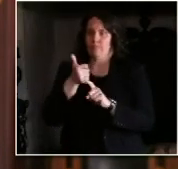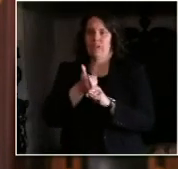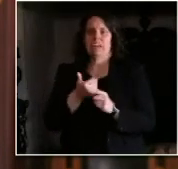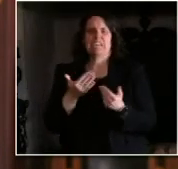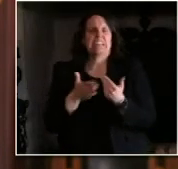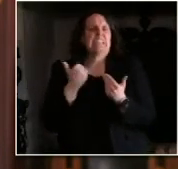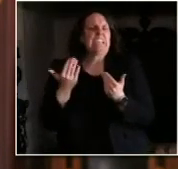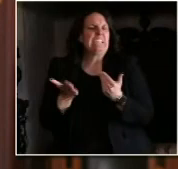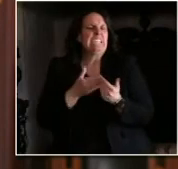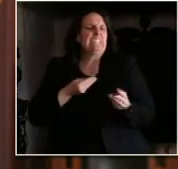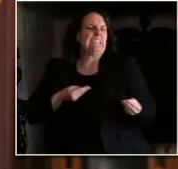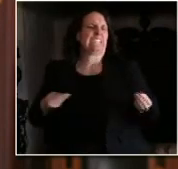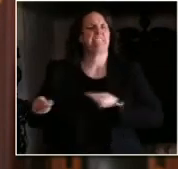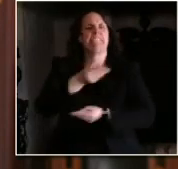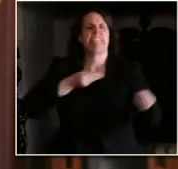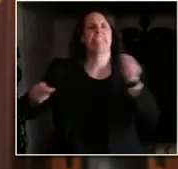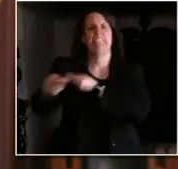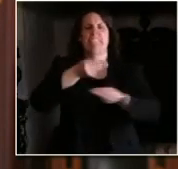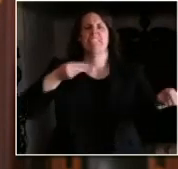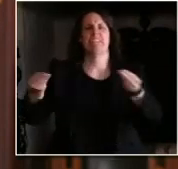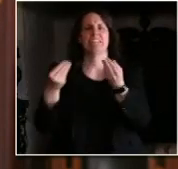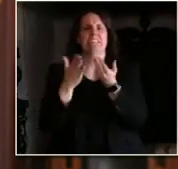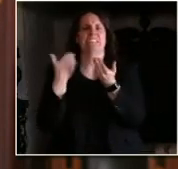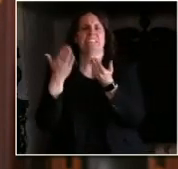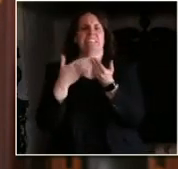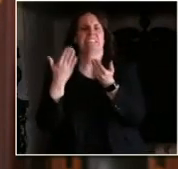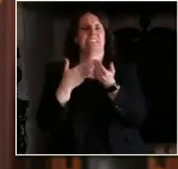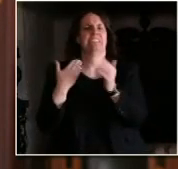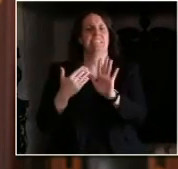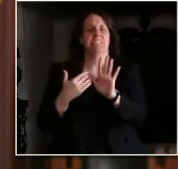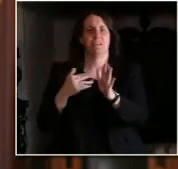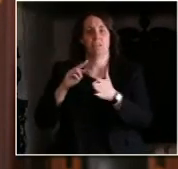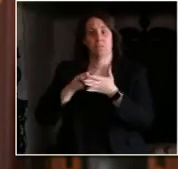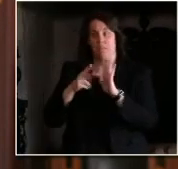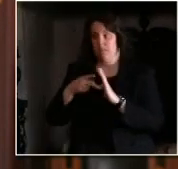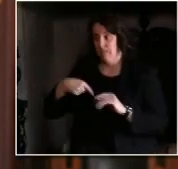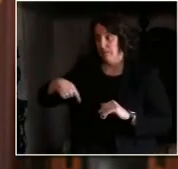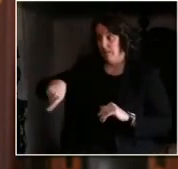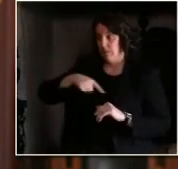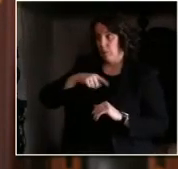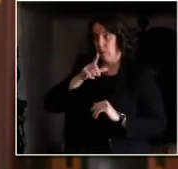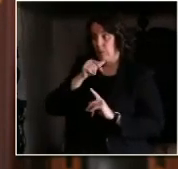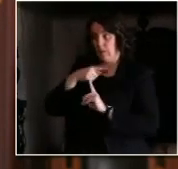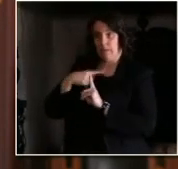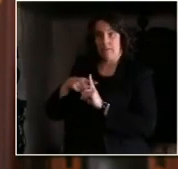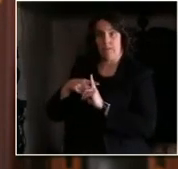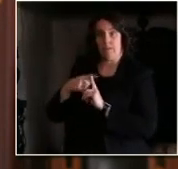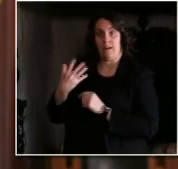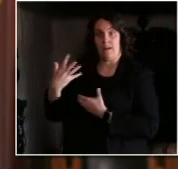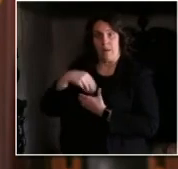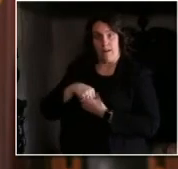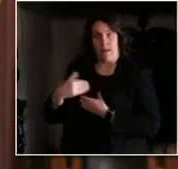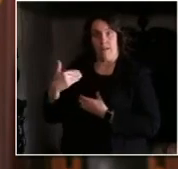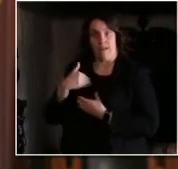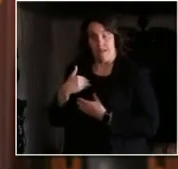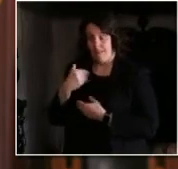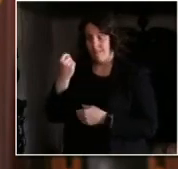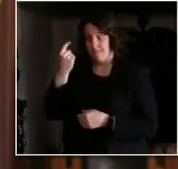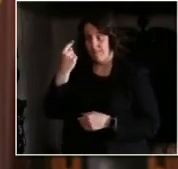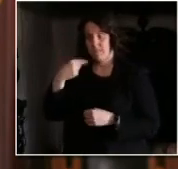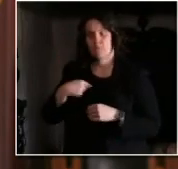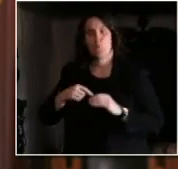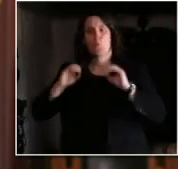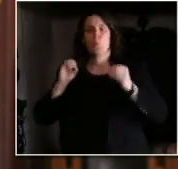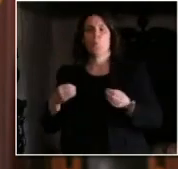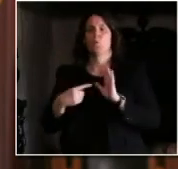and can transmit even if the infected person is not showing any symptoms. Its high infection rate means that it